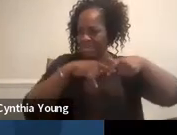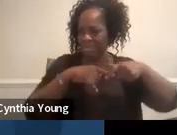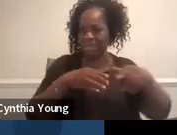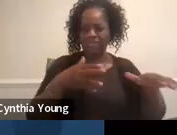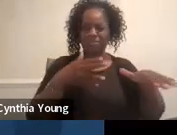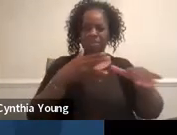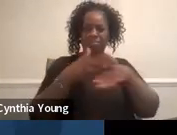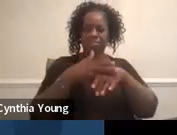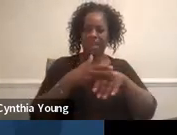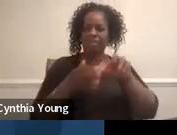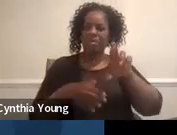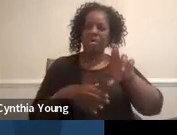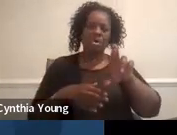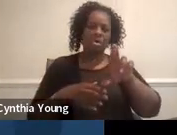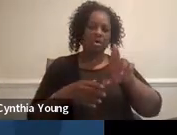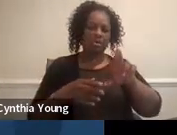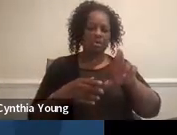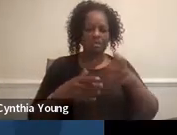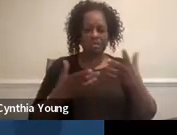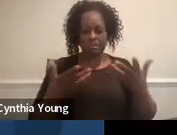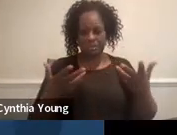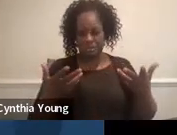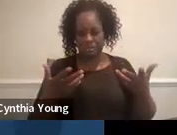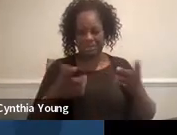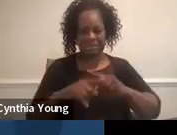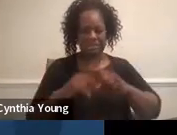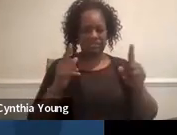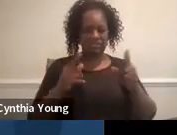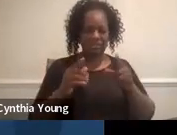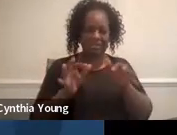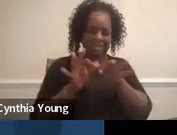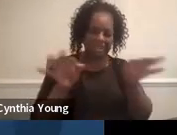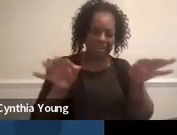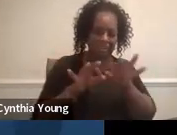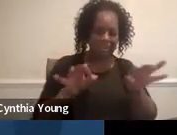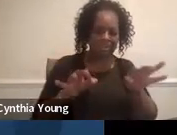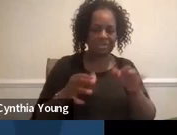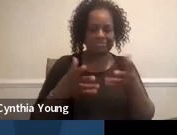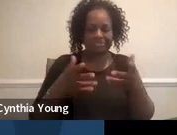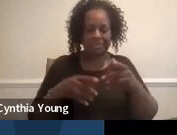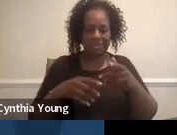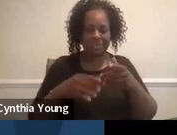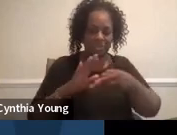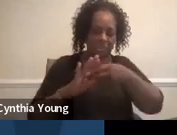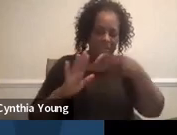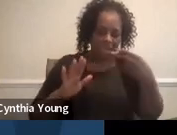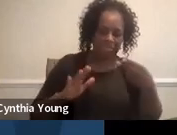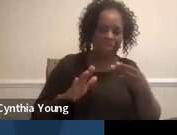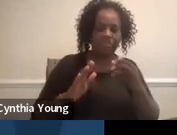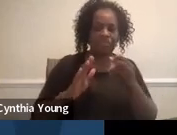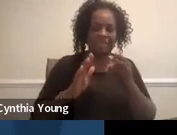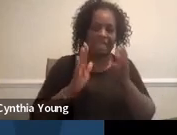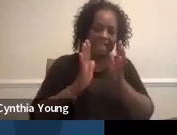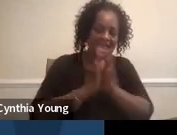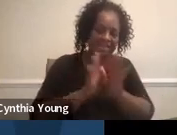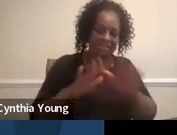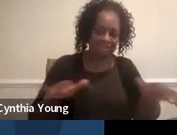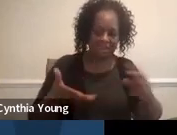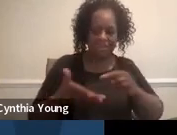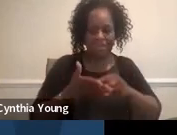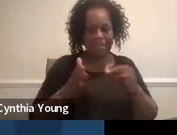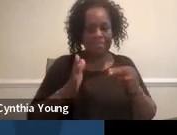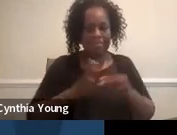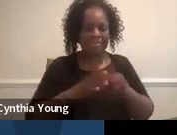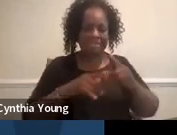break or, or something like that. But it's, mean, it, you can call it what you want, but if the child is asked to leave that suspension or expulsion.